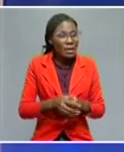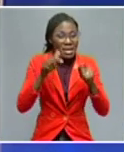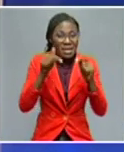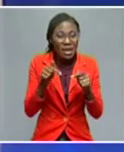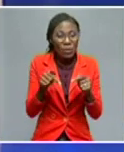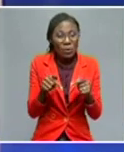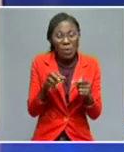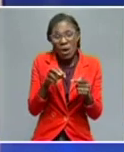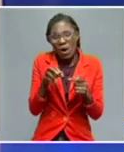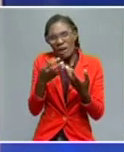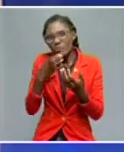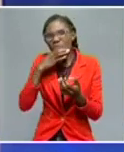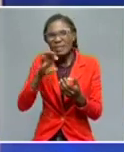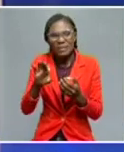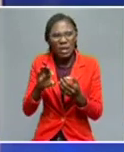Judeo-Christian guys.